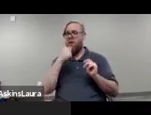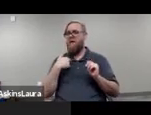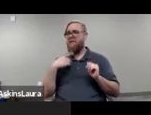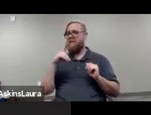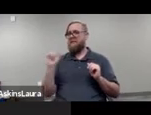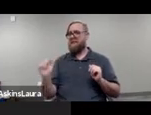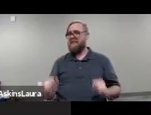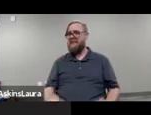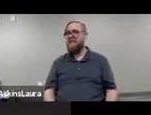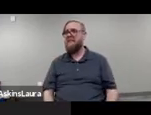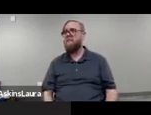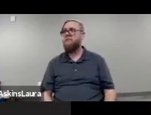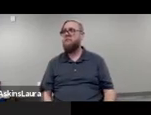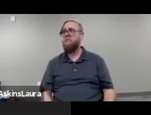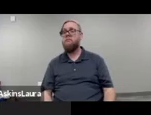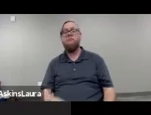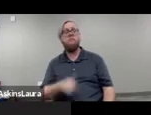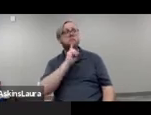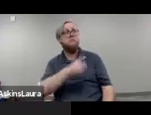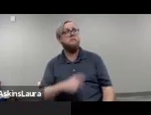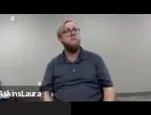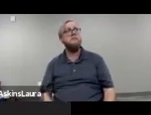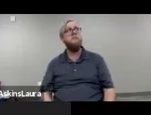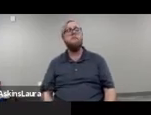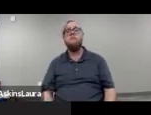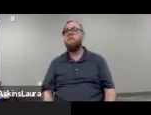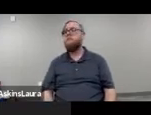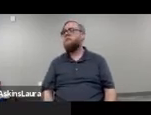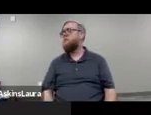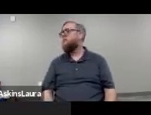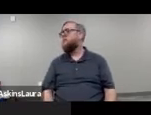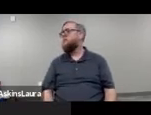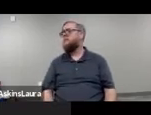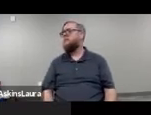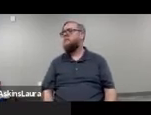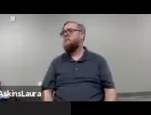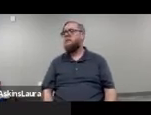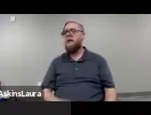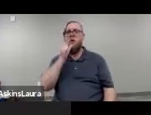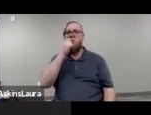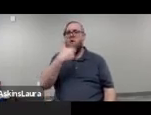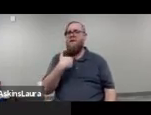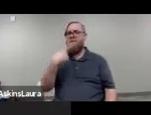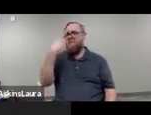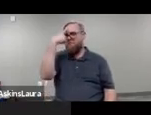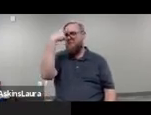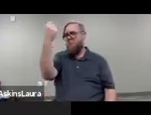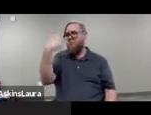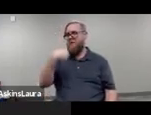sure let me find them again don't have them memorized